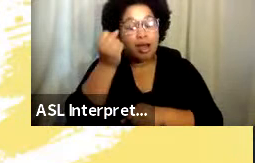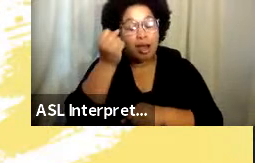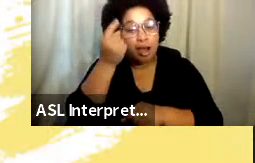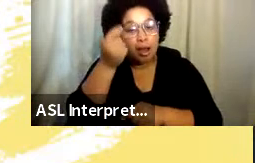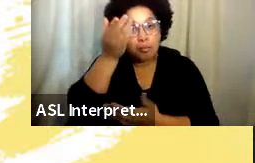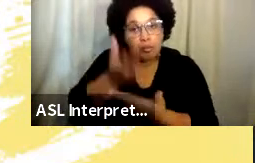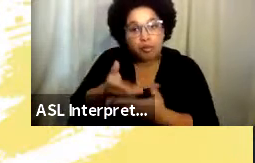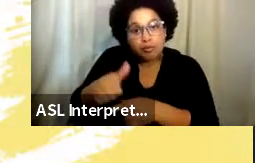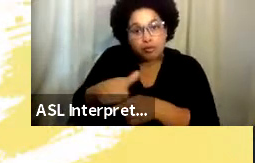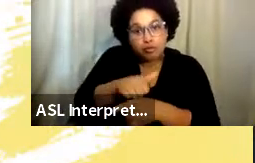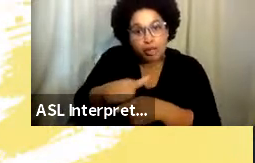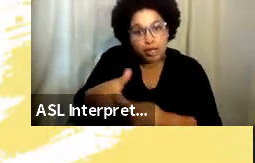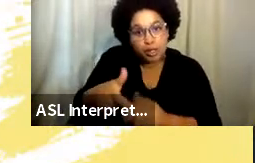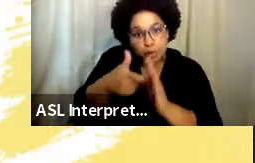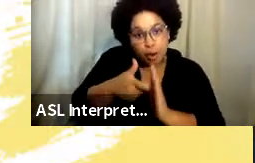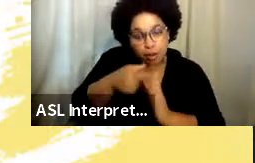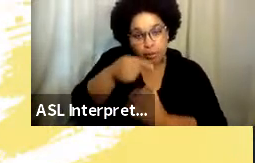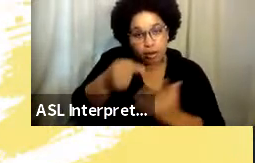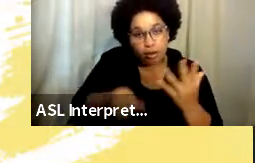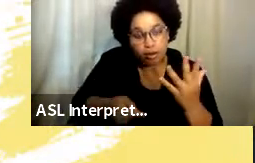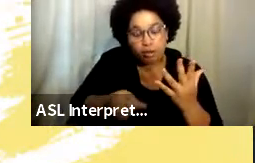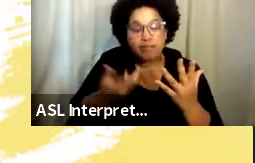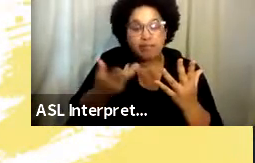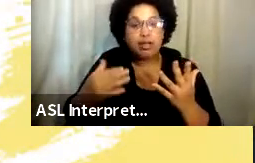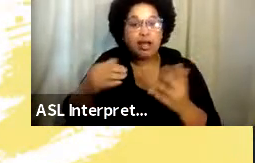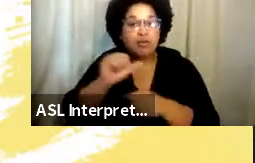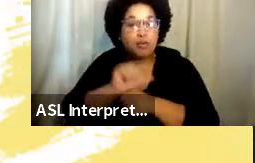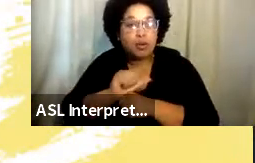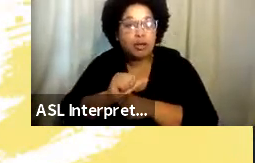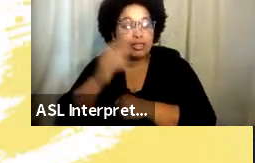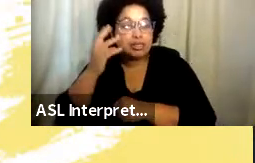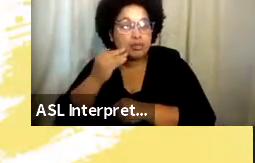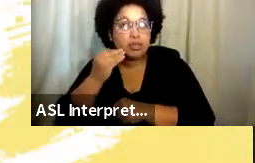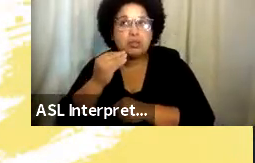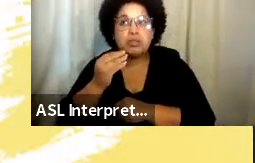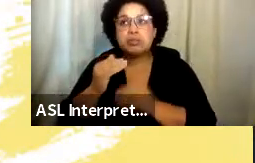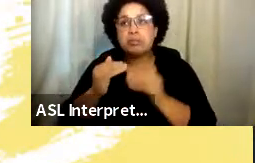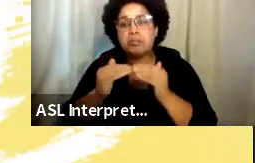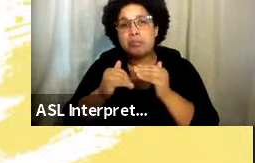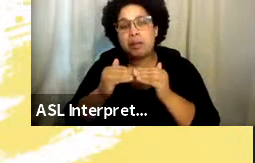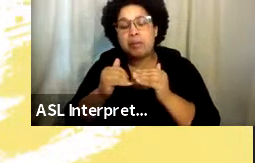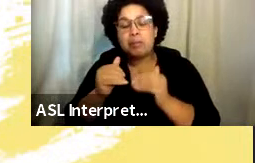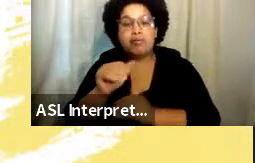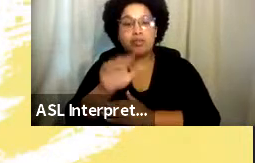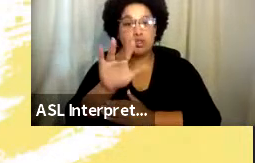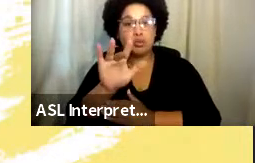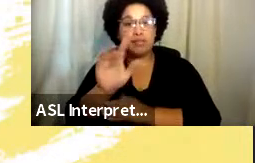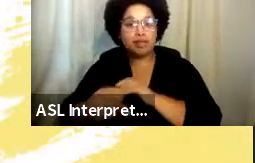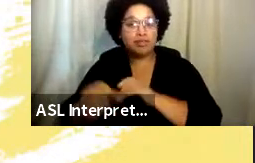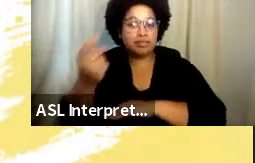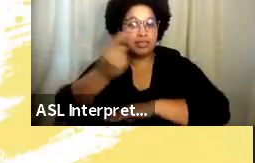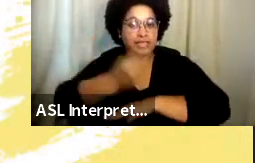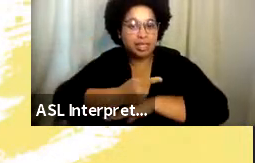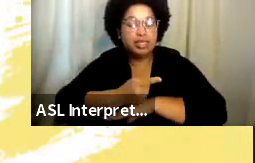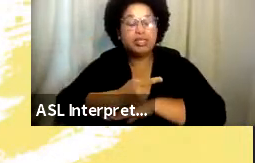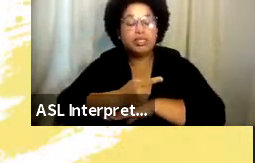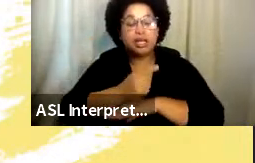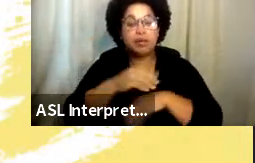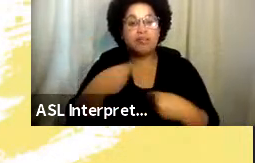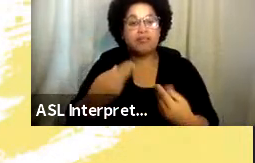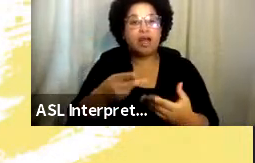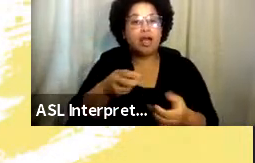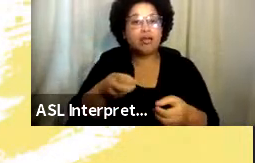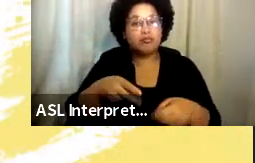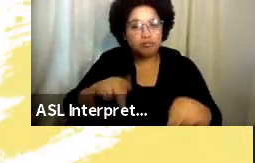proof of training requirements, have work experience in a minimum of 25 days, and have provided permission for a background